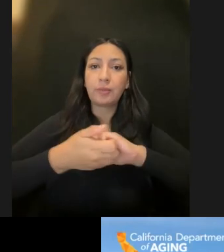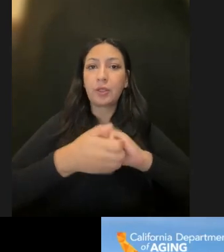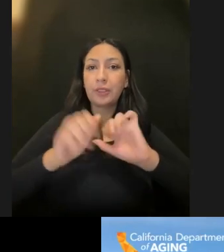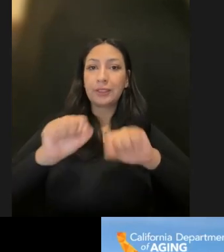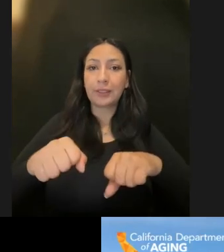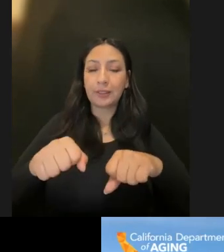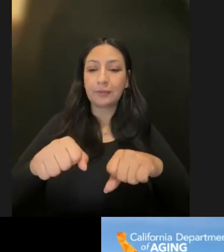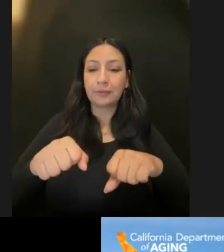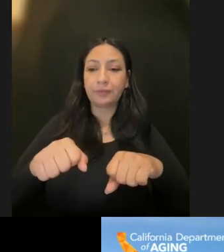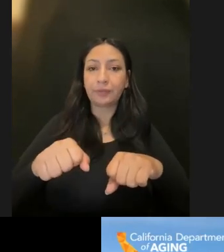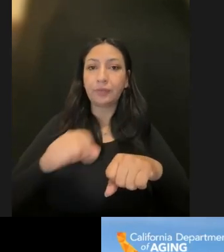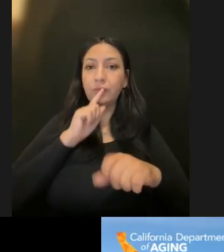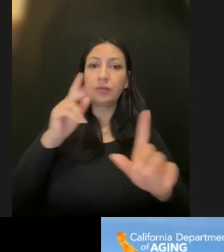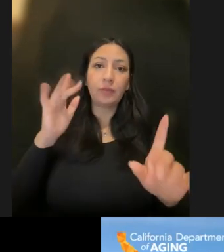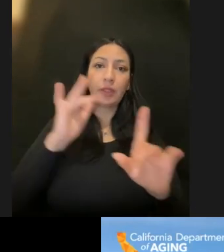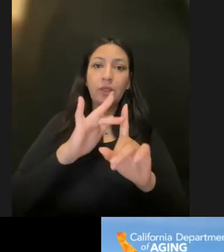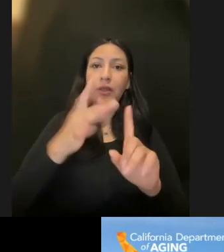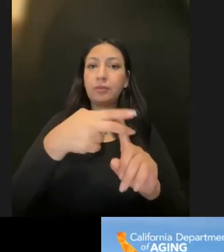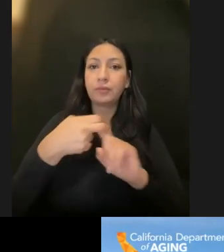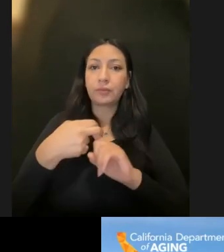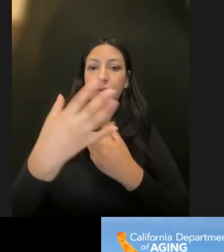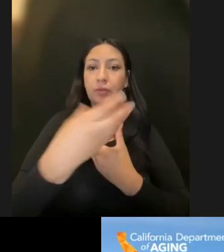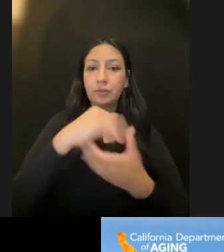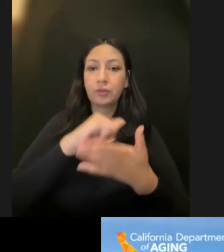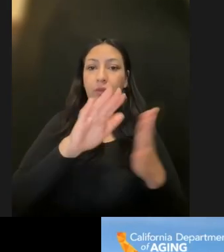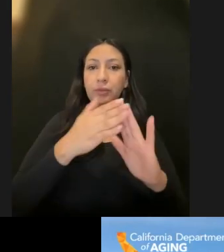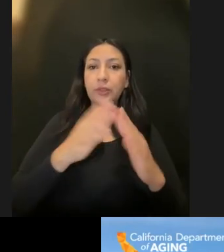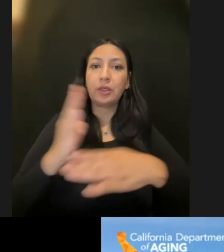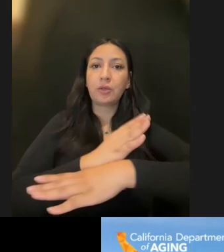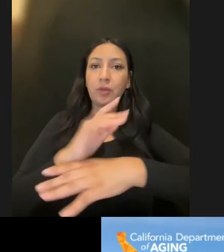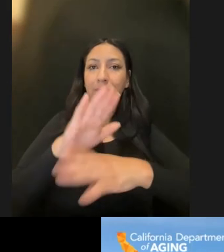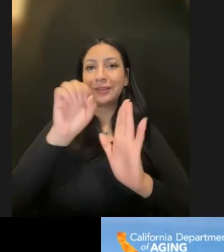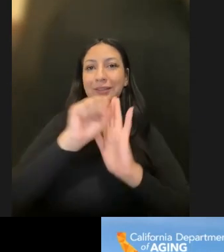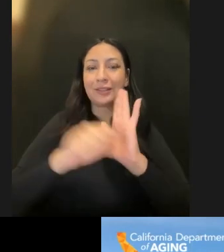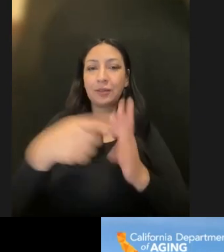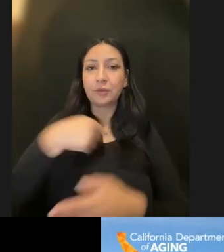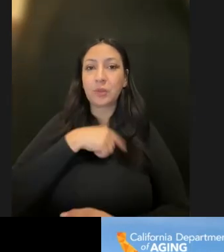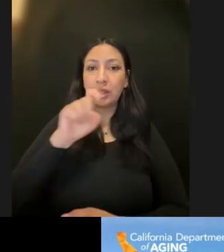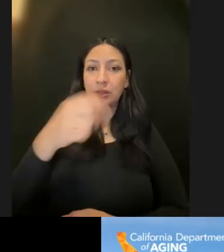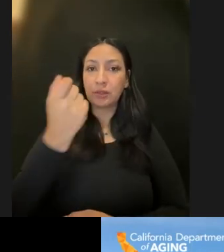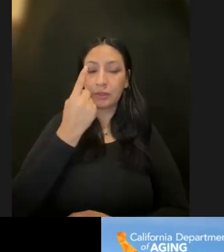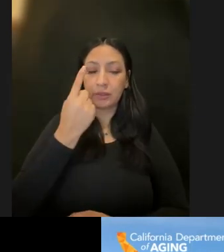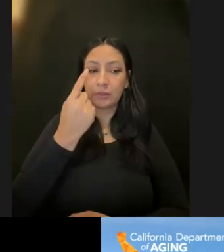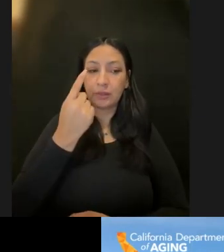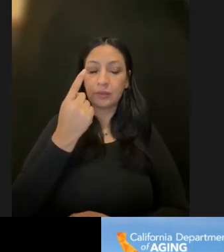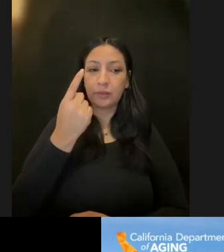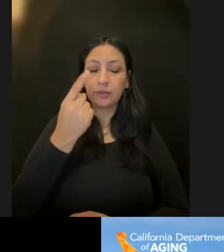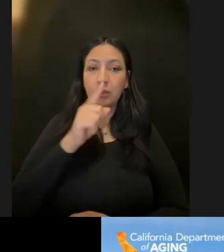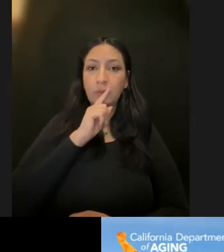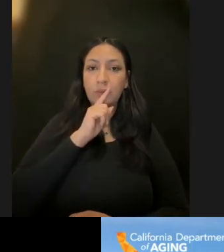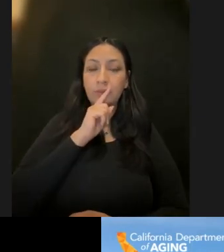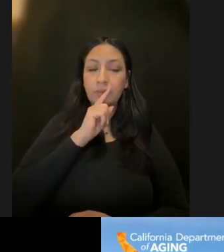reach and engage those communities across the state so that we need to understand across,